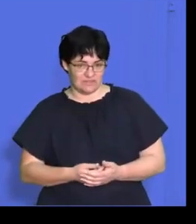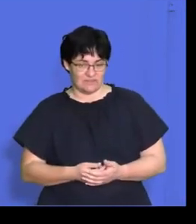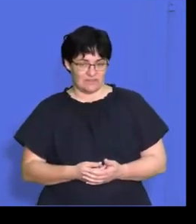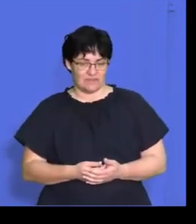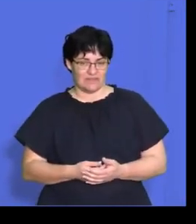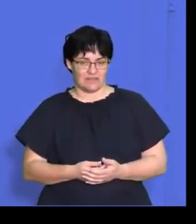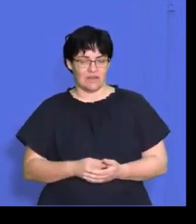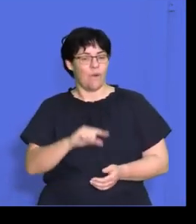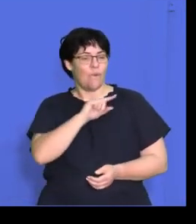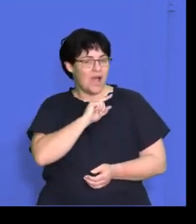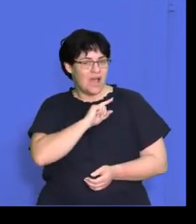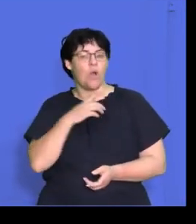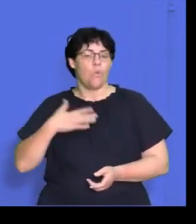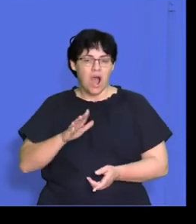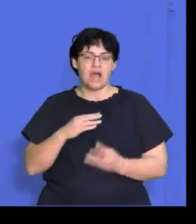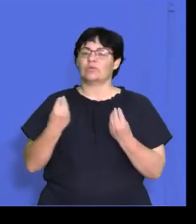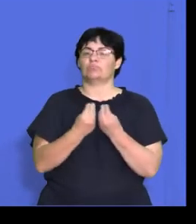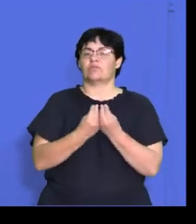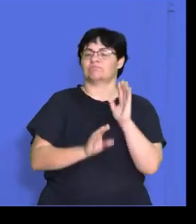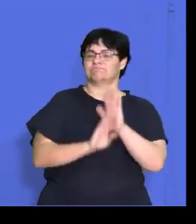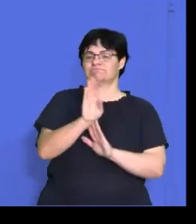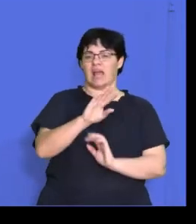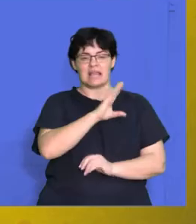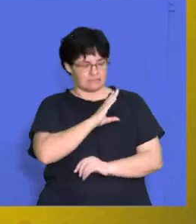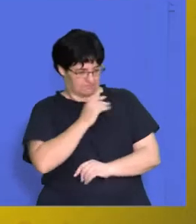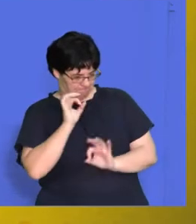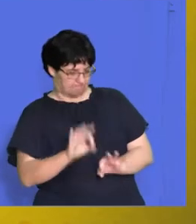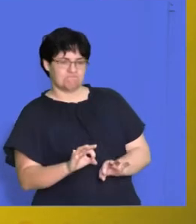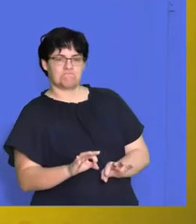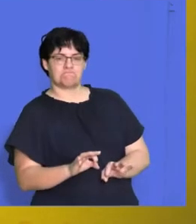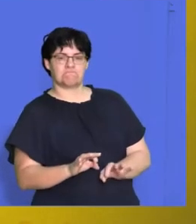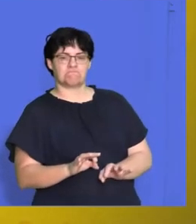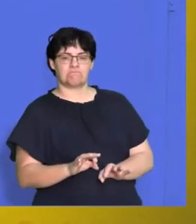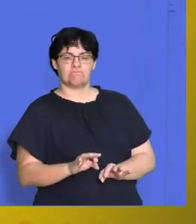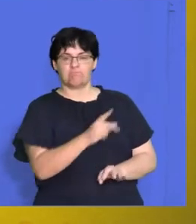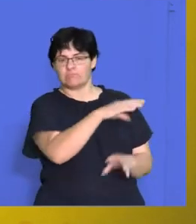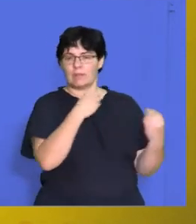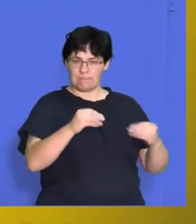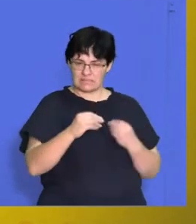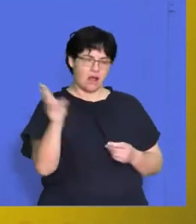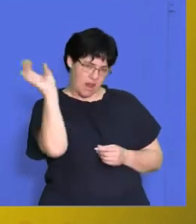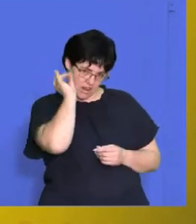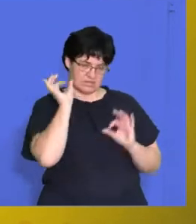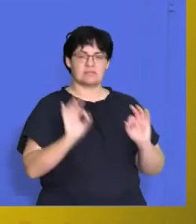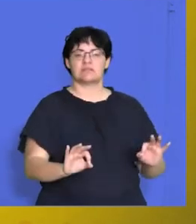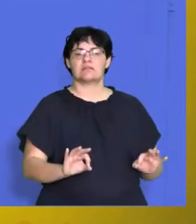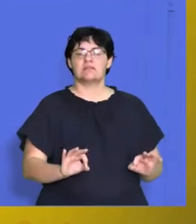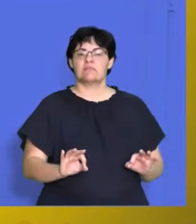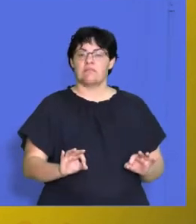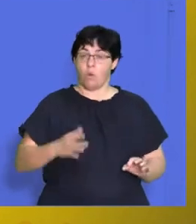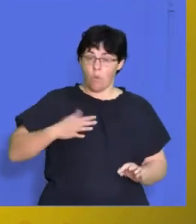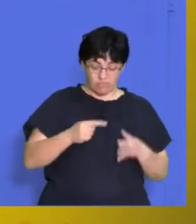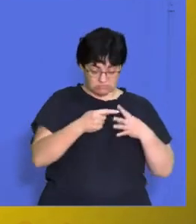we're looking to improve our products customers are like right this business is listening to us they're giving us what